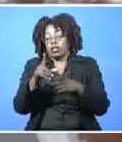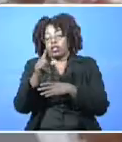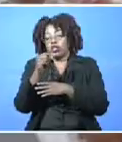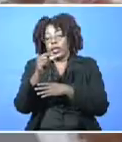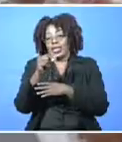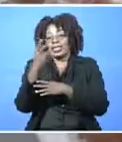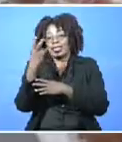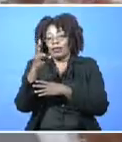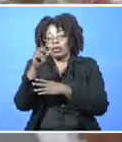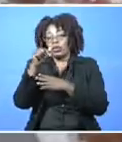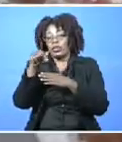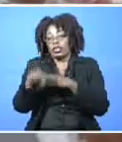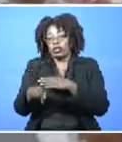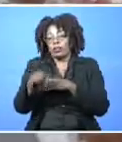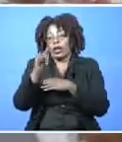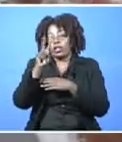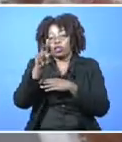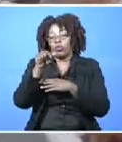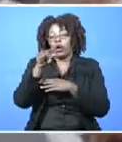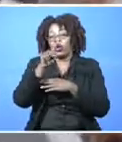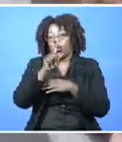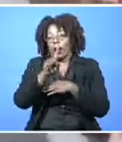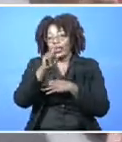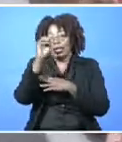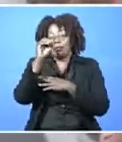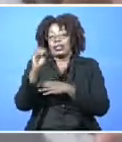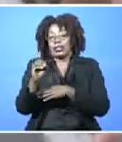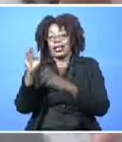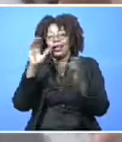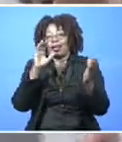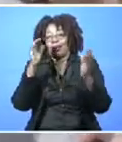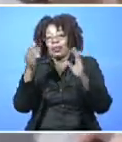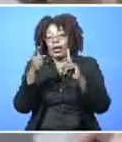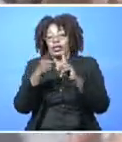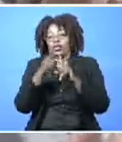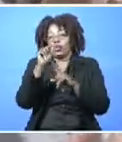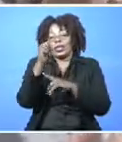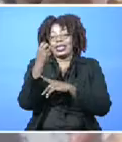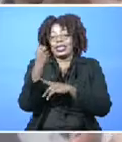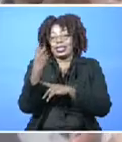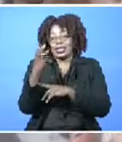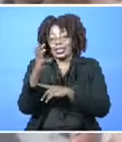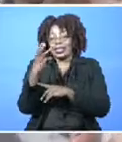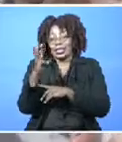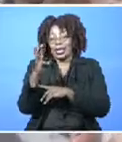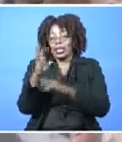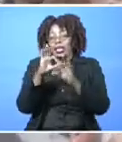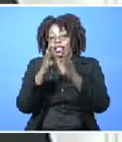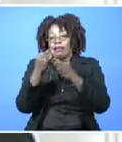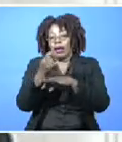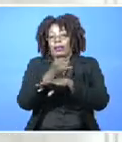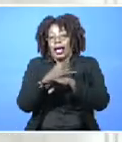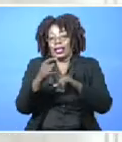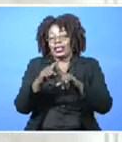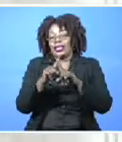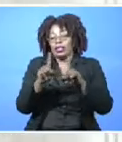down by 2.1 percent compared to 2016. The Family Islands, however, were a different story.